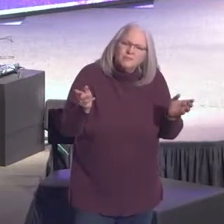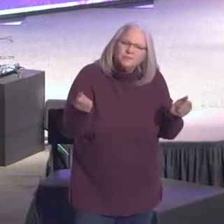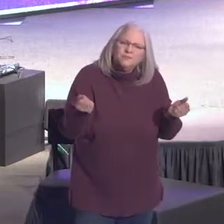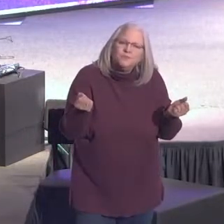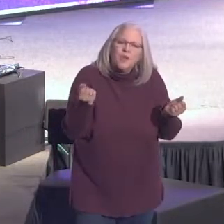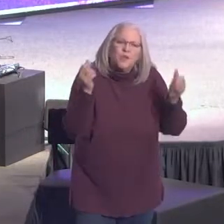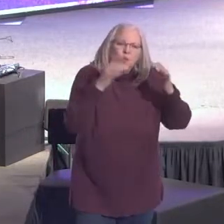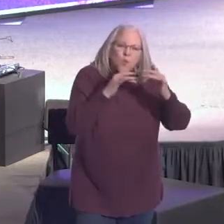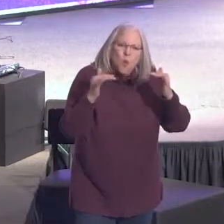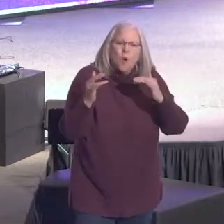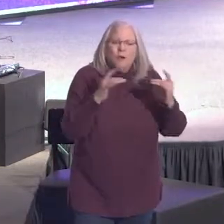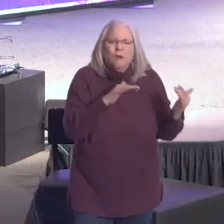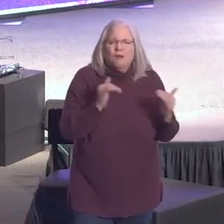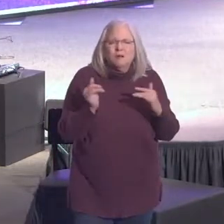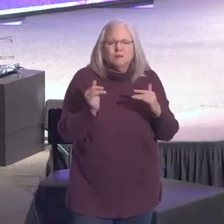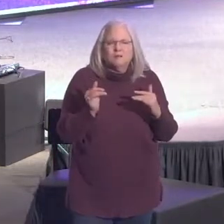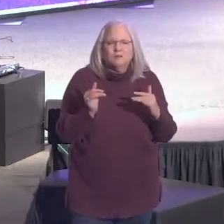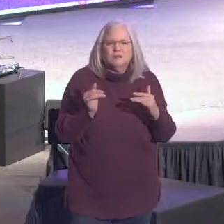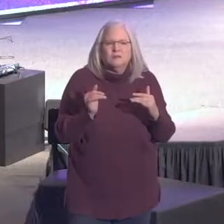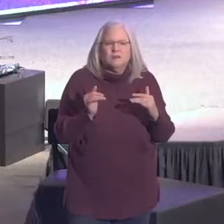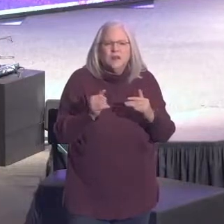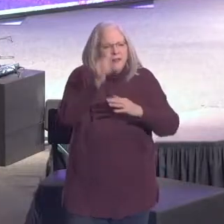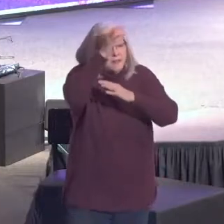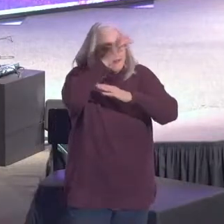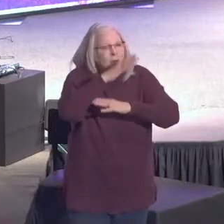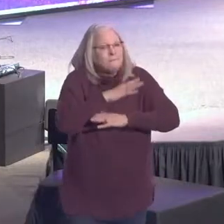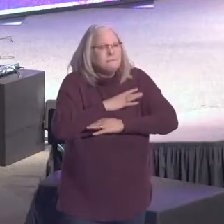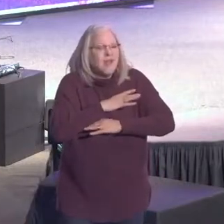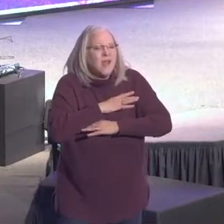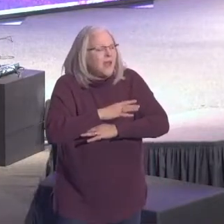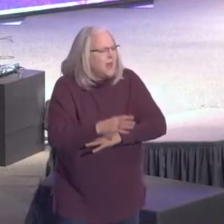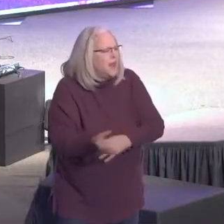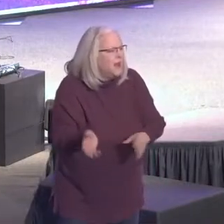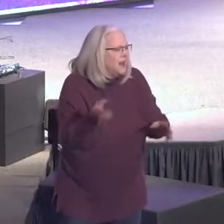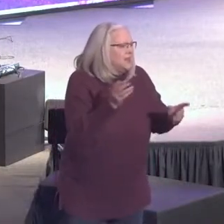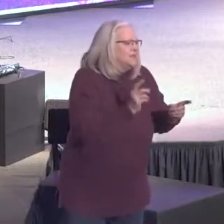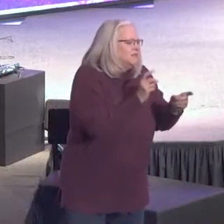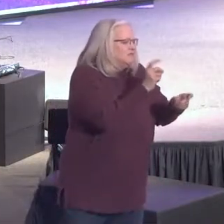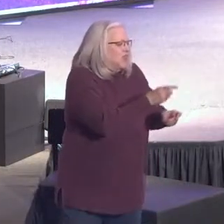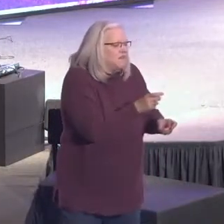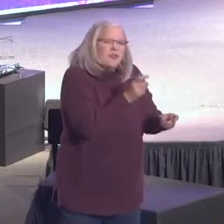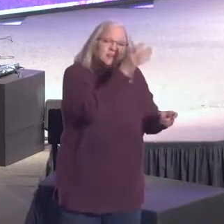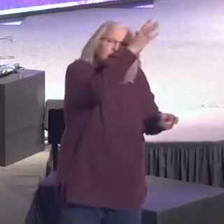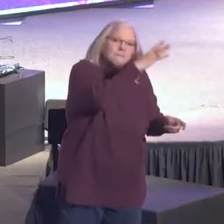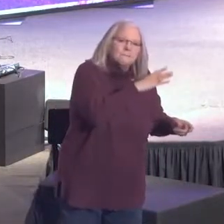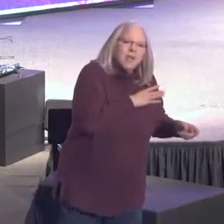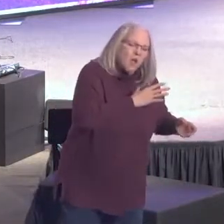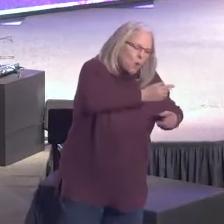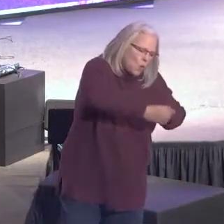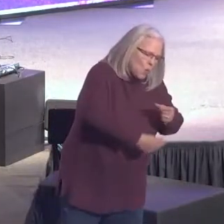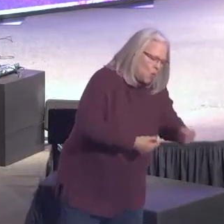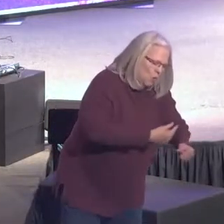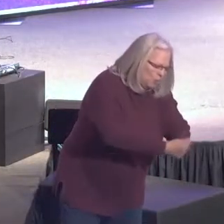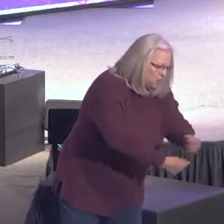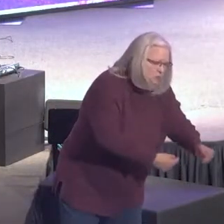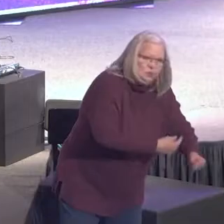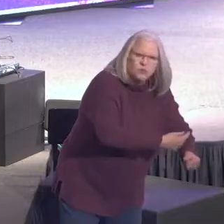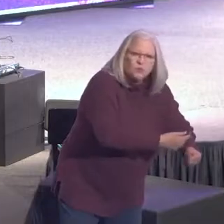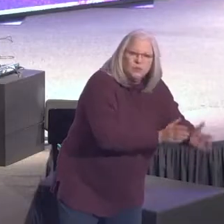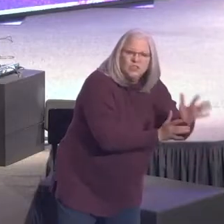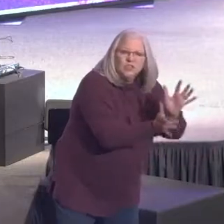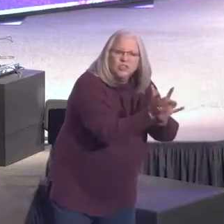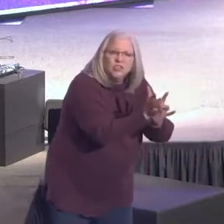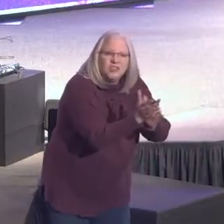the war that man has imposed on man down through the ages. Jesus